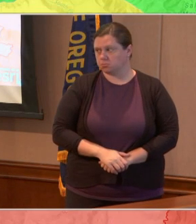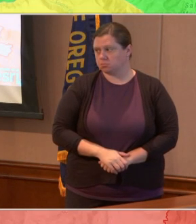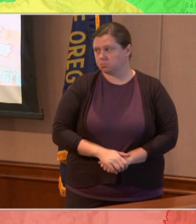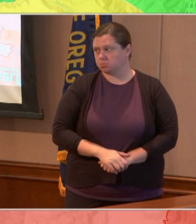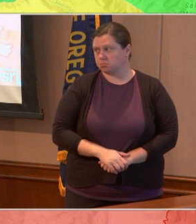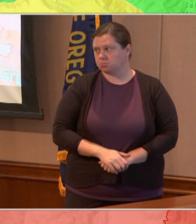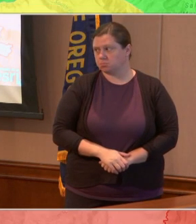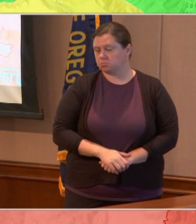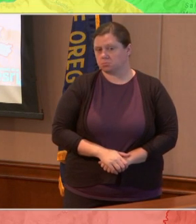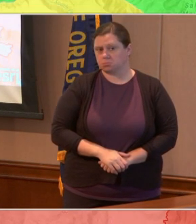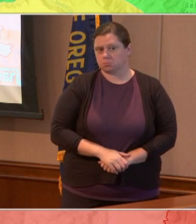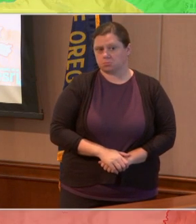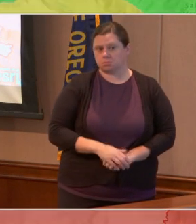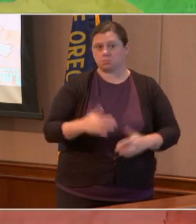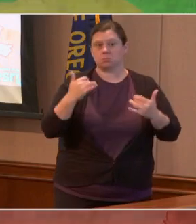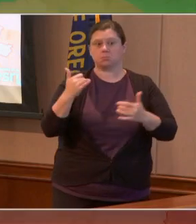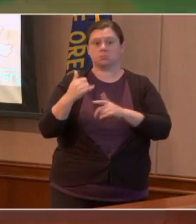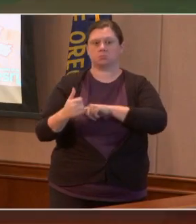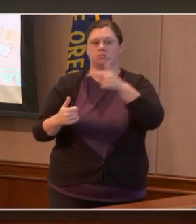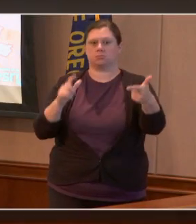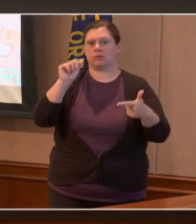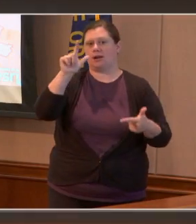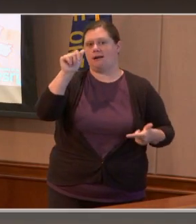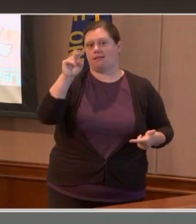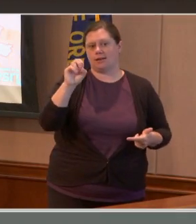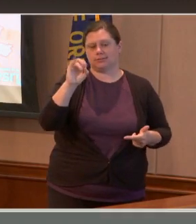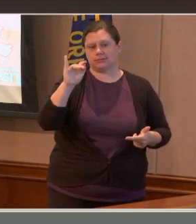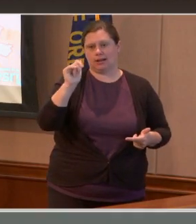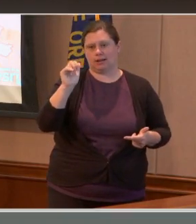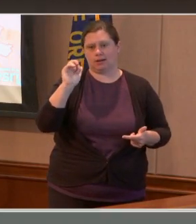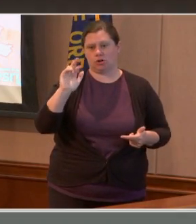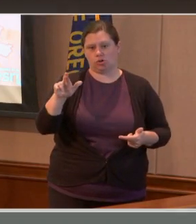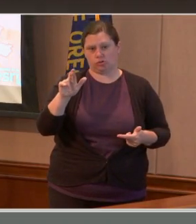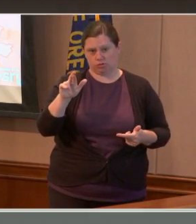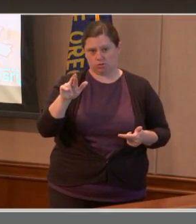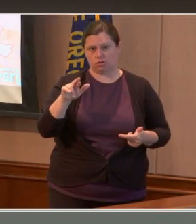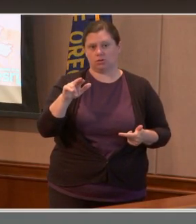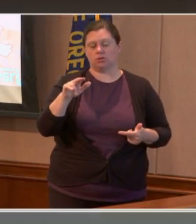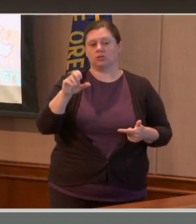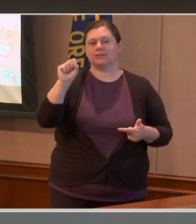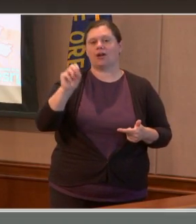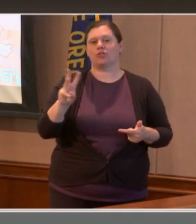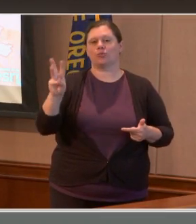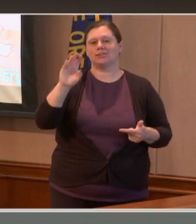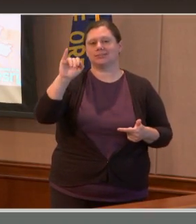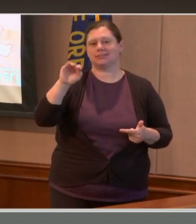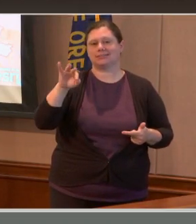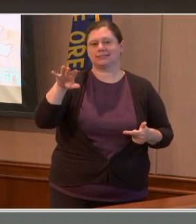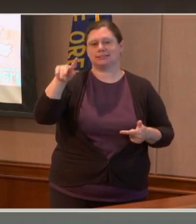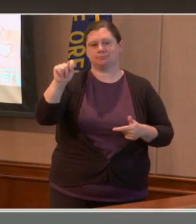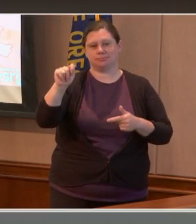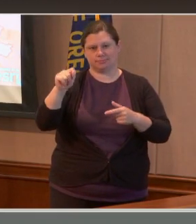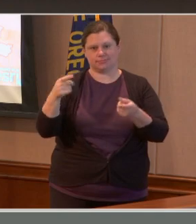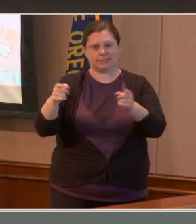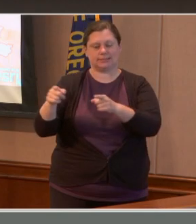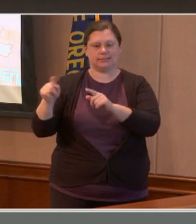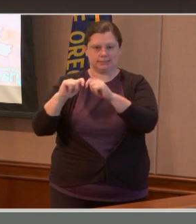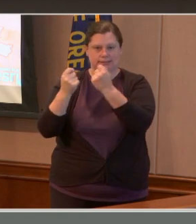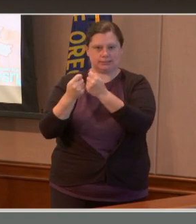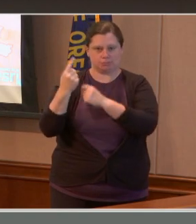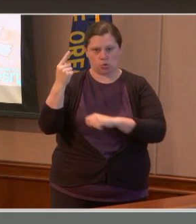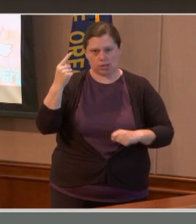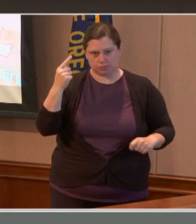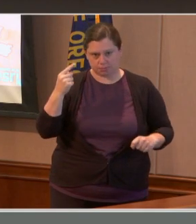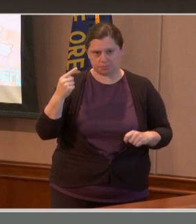I'd now like to introduce Alan Sinclair with the Southwest Incident Management Team 1 to provide us the latest update